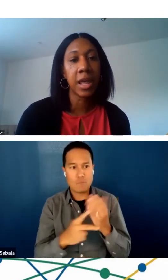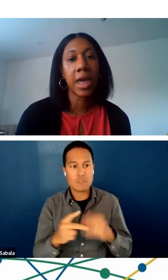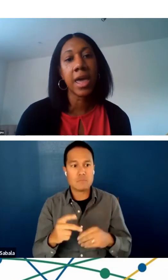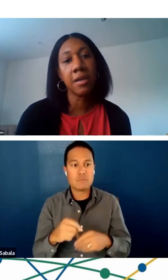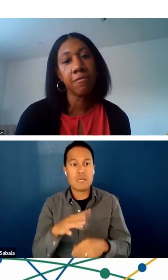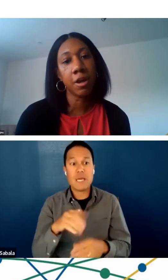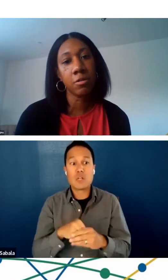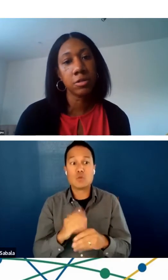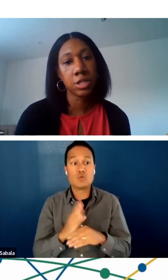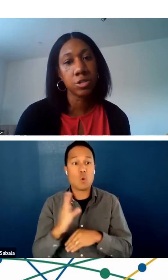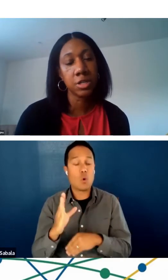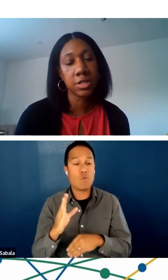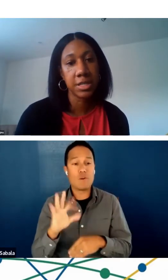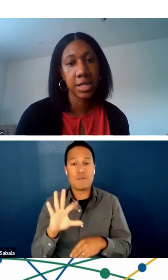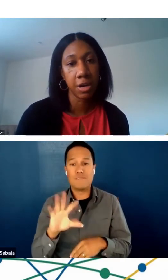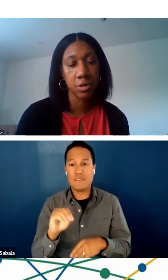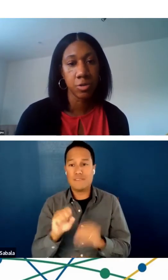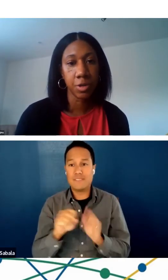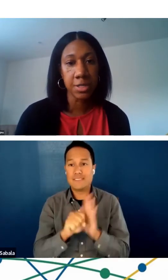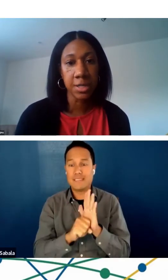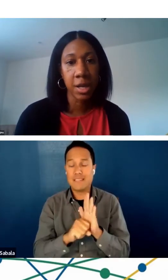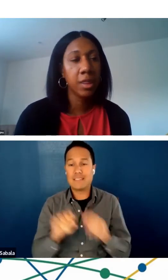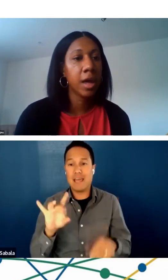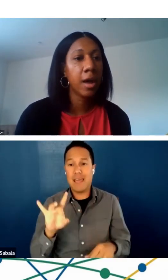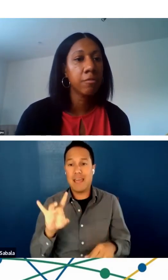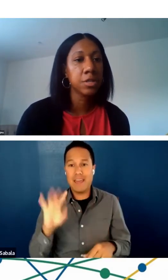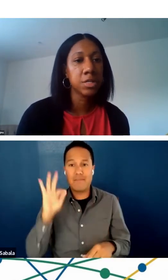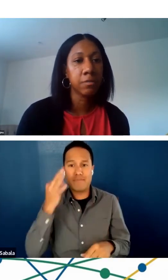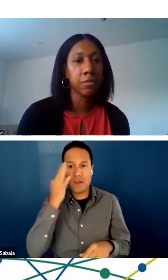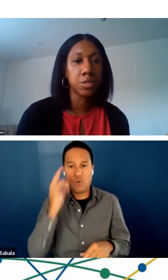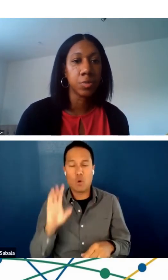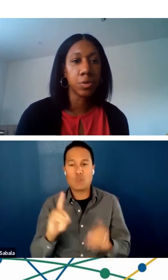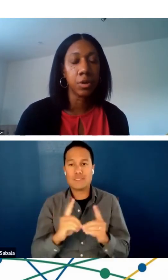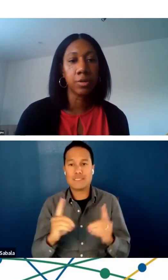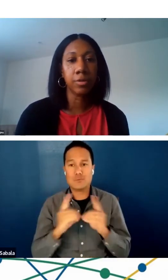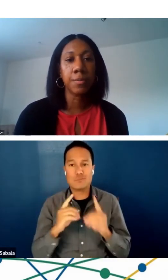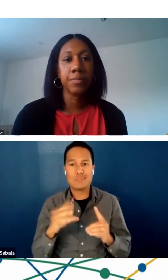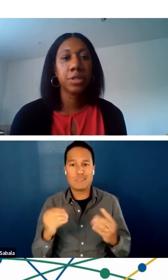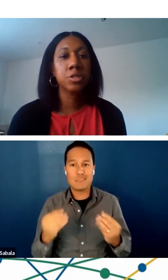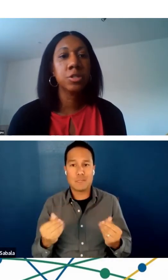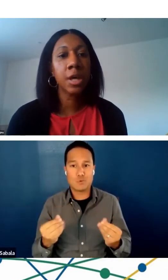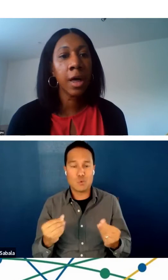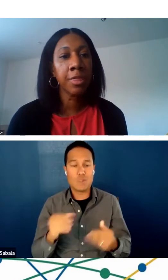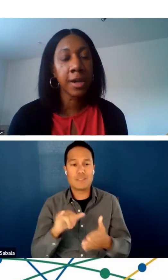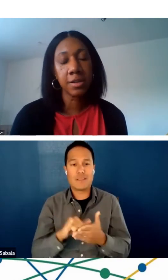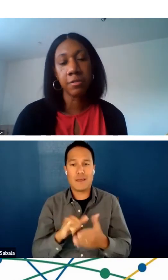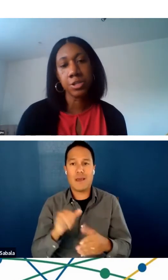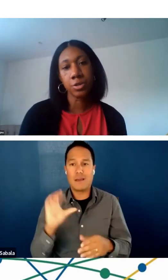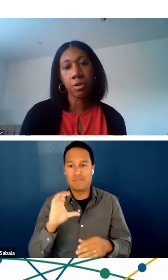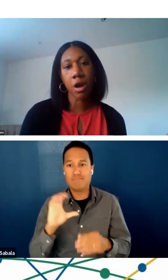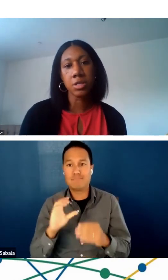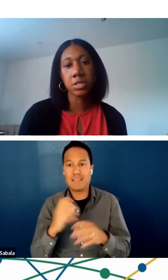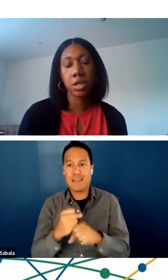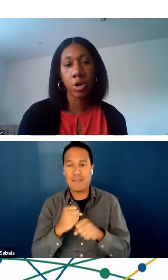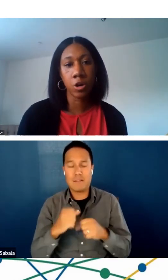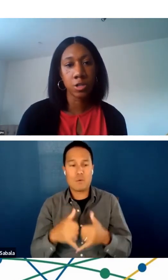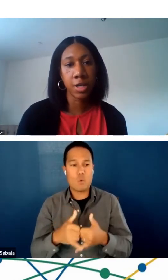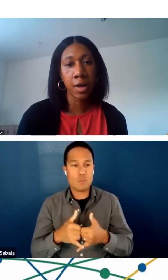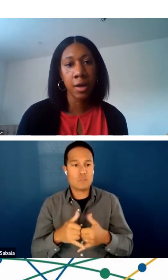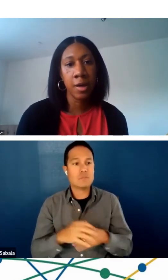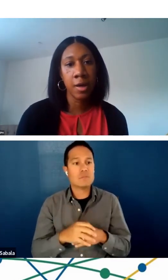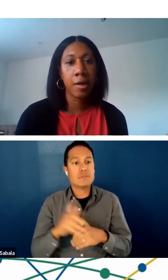states and eight federal districts and territories that have received these awards. And so, telehealth activities across